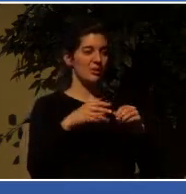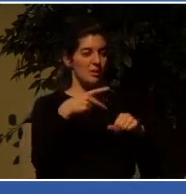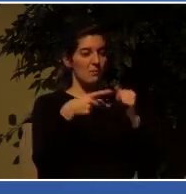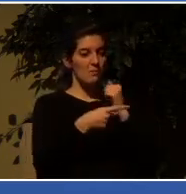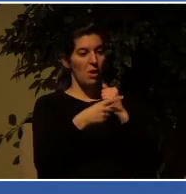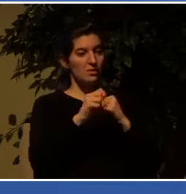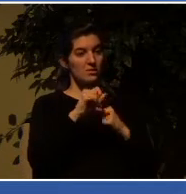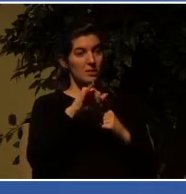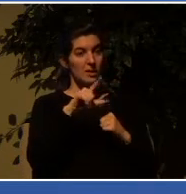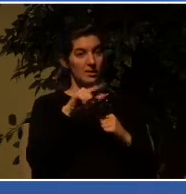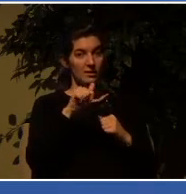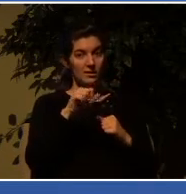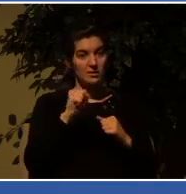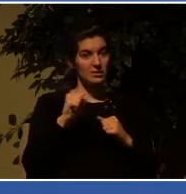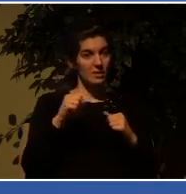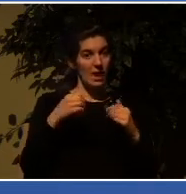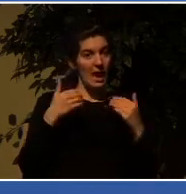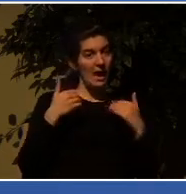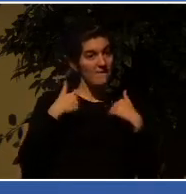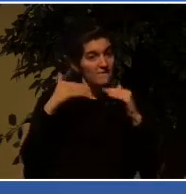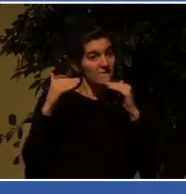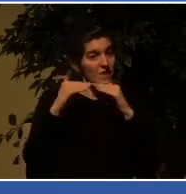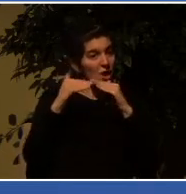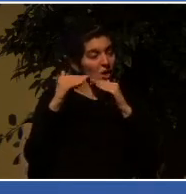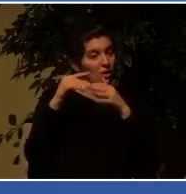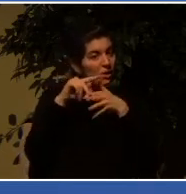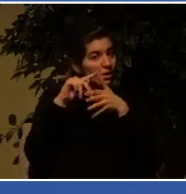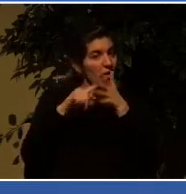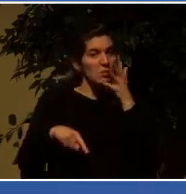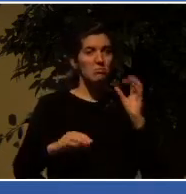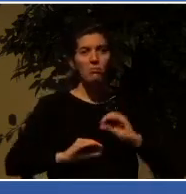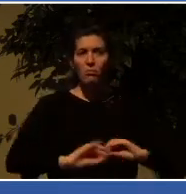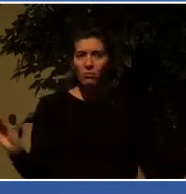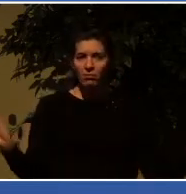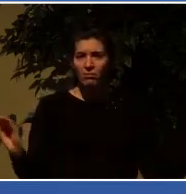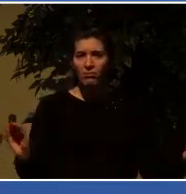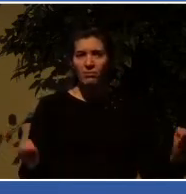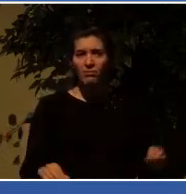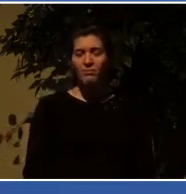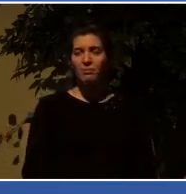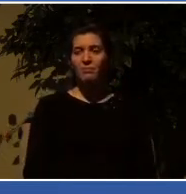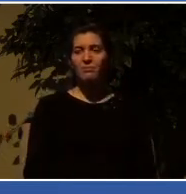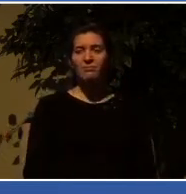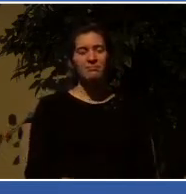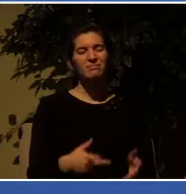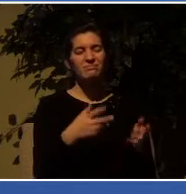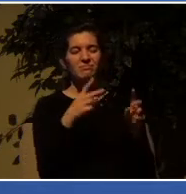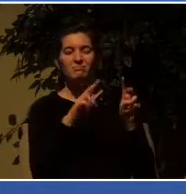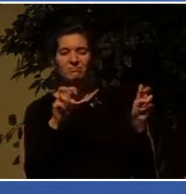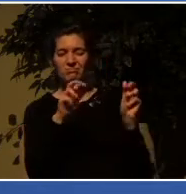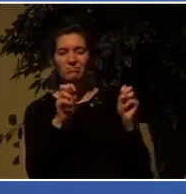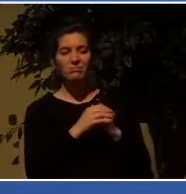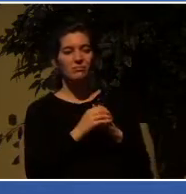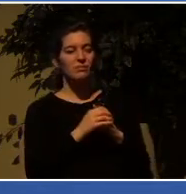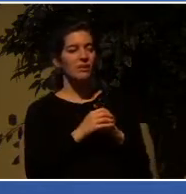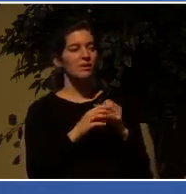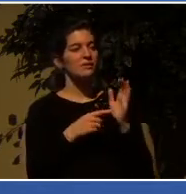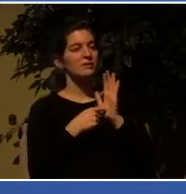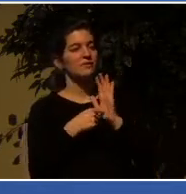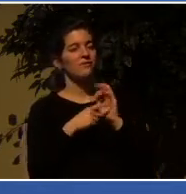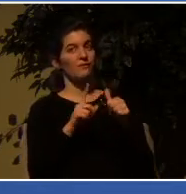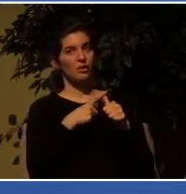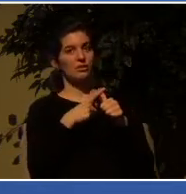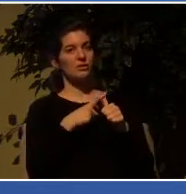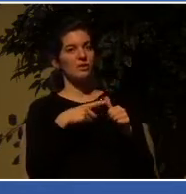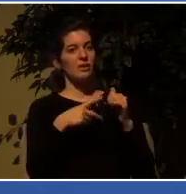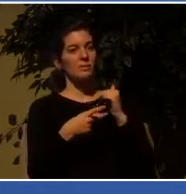Barnabas in this particular story. I mean, let's just go through it. First of all, they are falsely accused. Listen again to